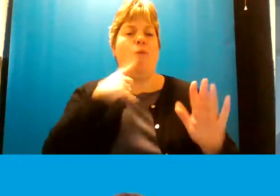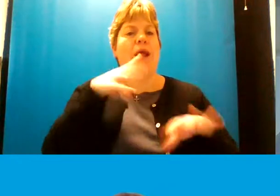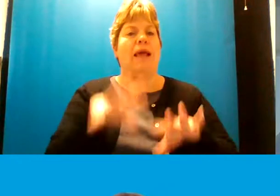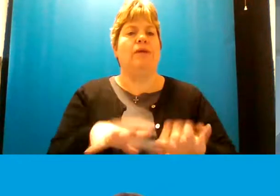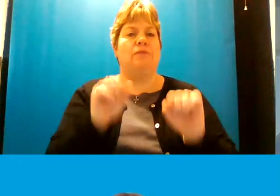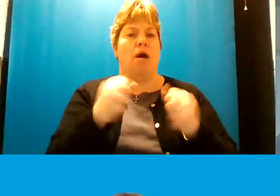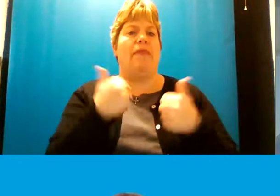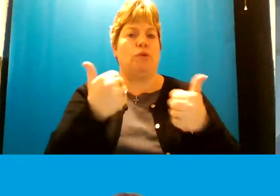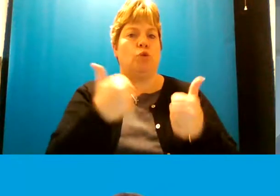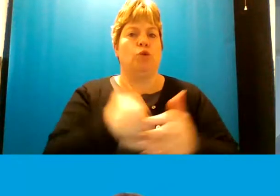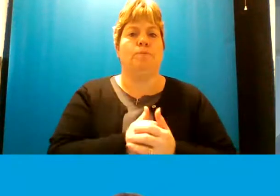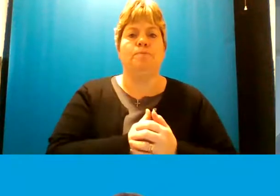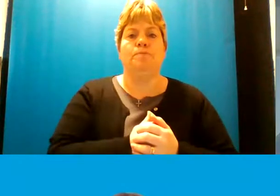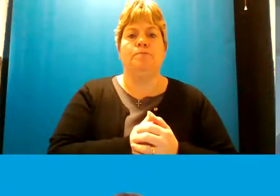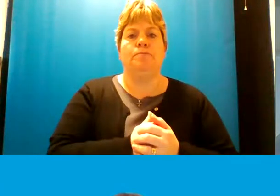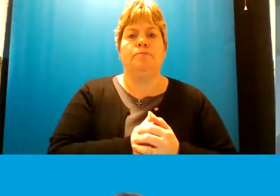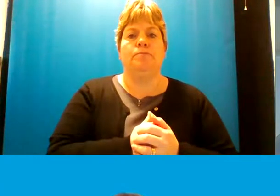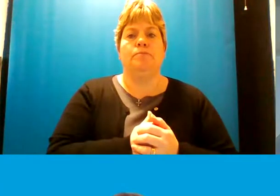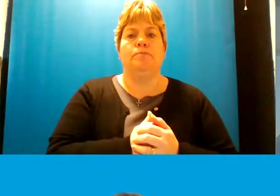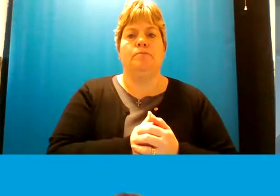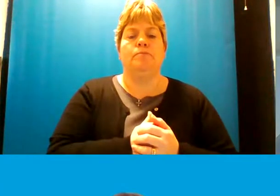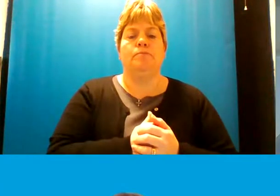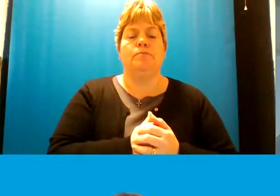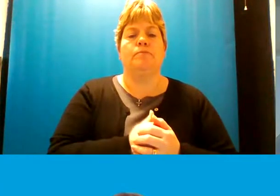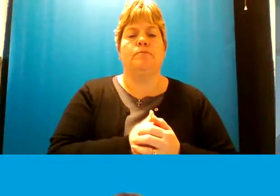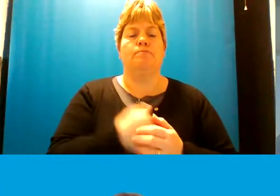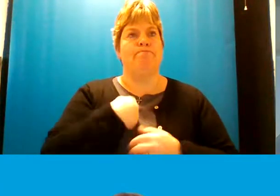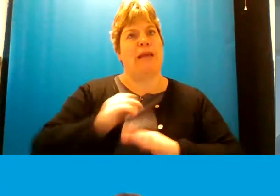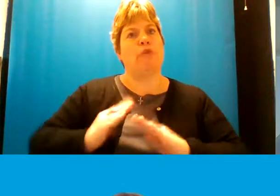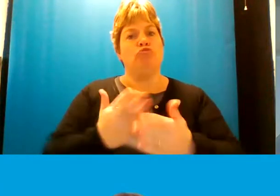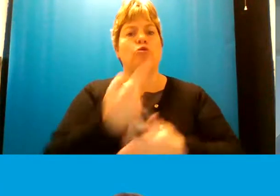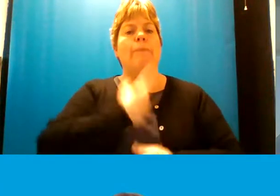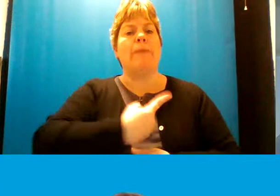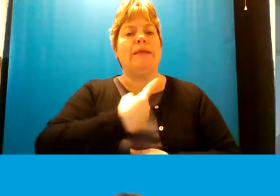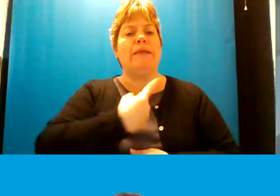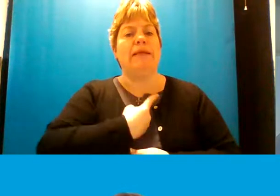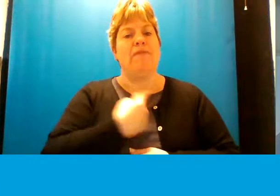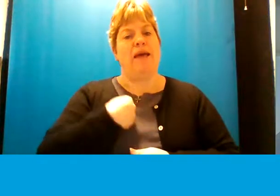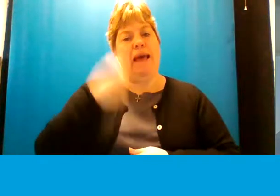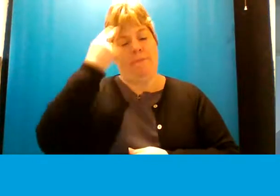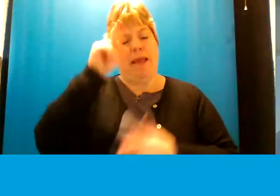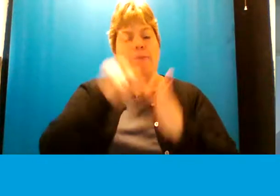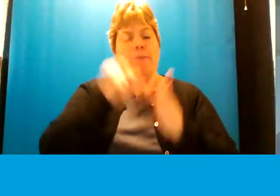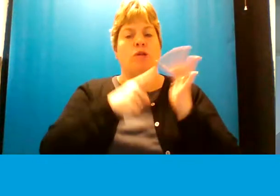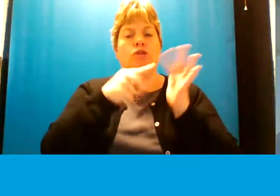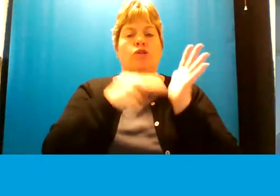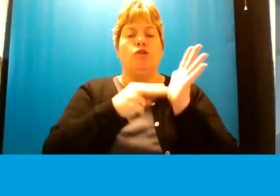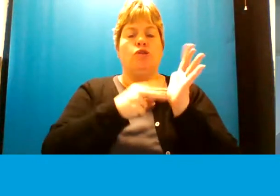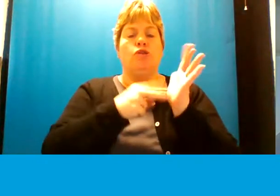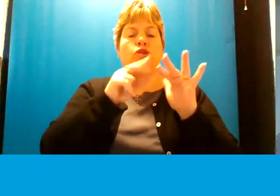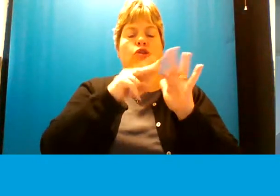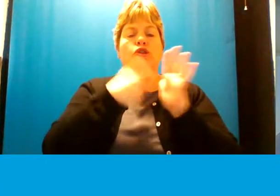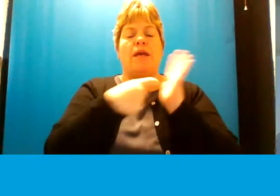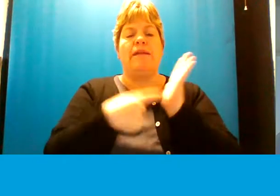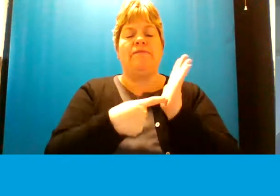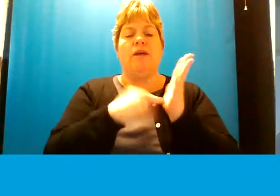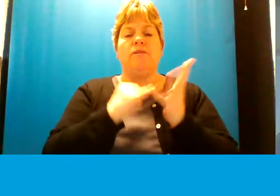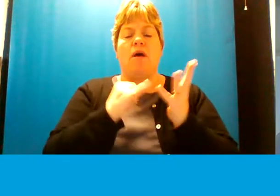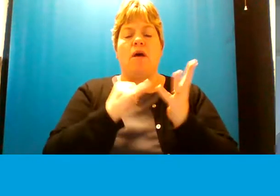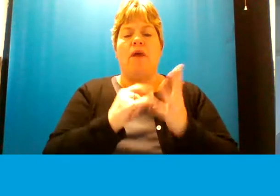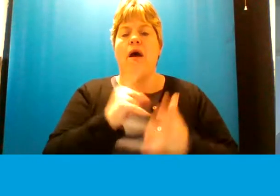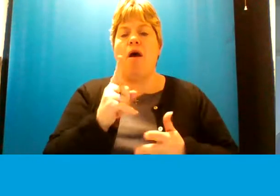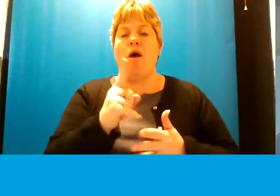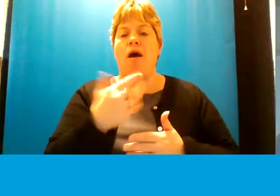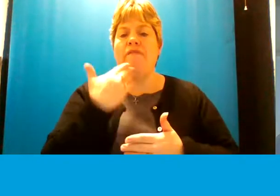really good so if i can just introduce myself i'm uh Jennifer Stockard actually i should start off by saying